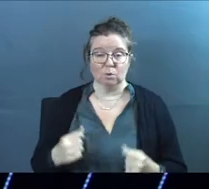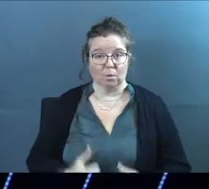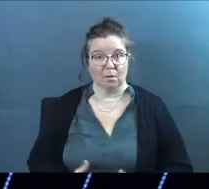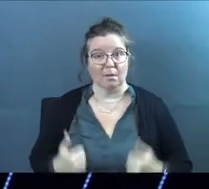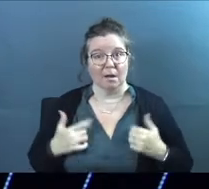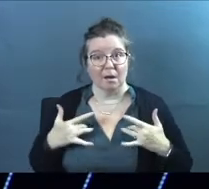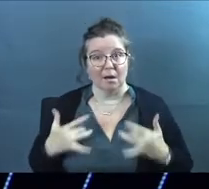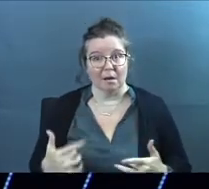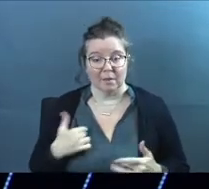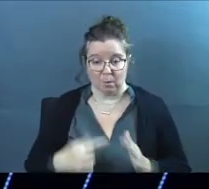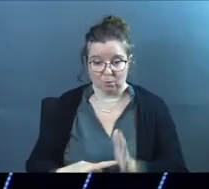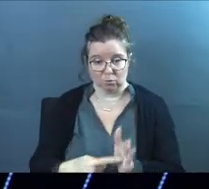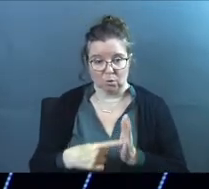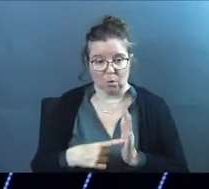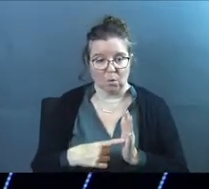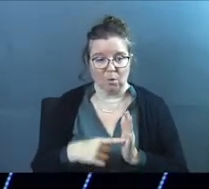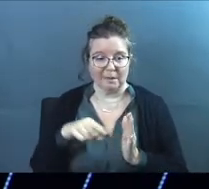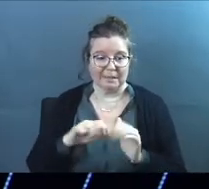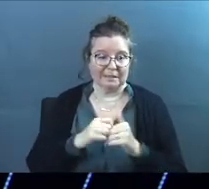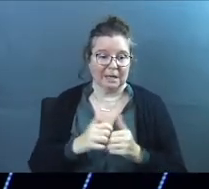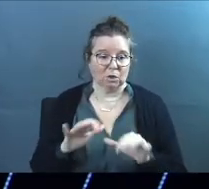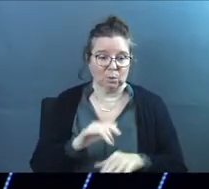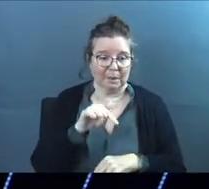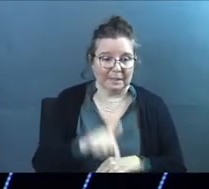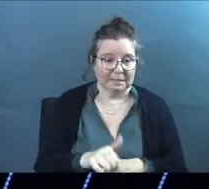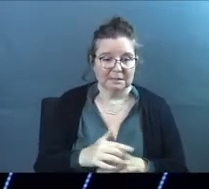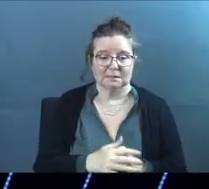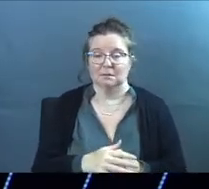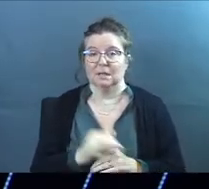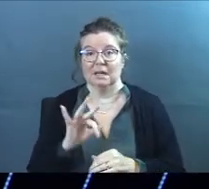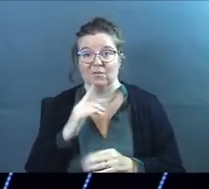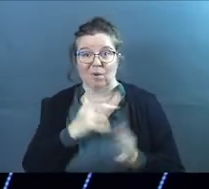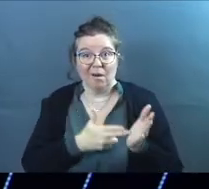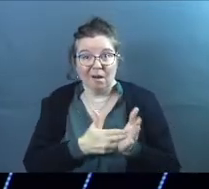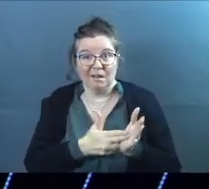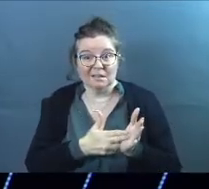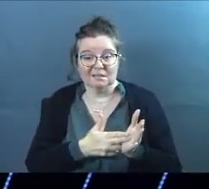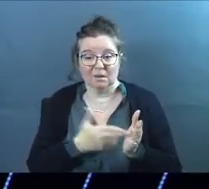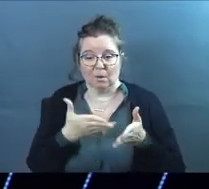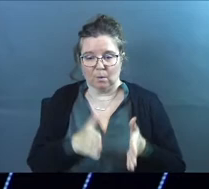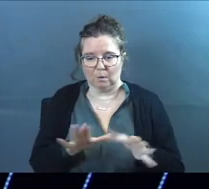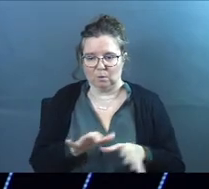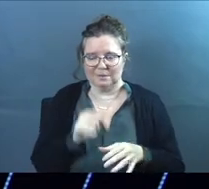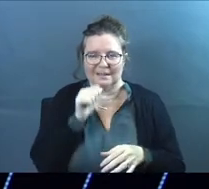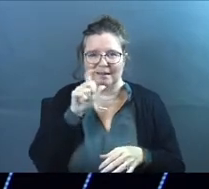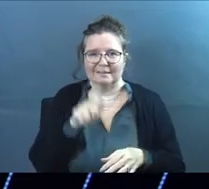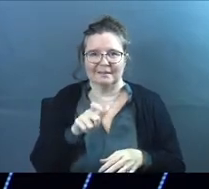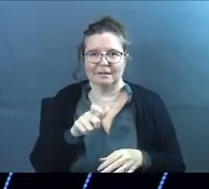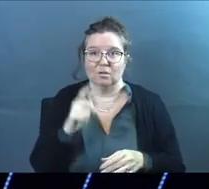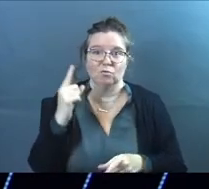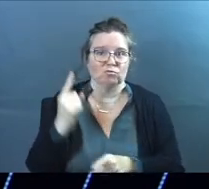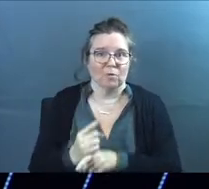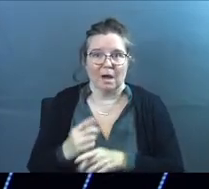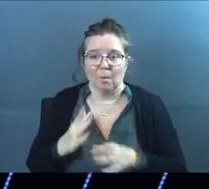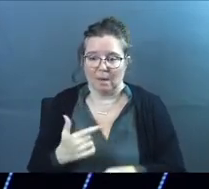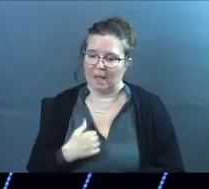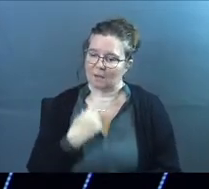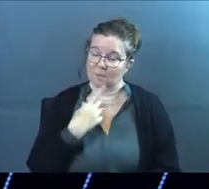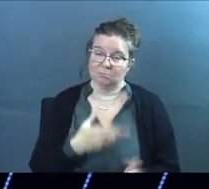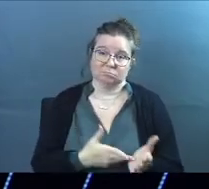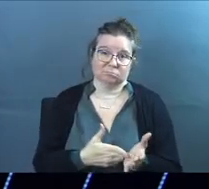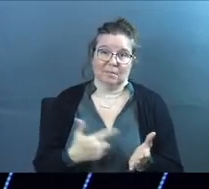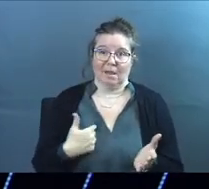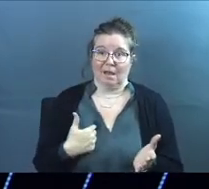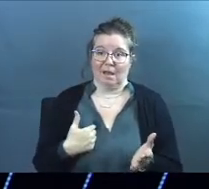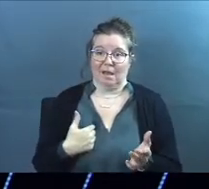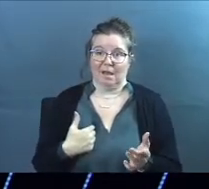our lives that we were shown and just, this is how you do this. And if we're honest, the way we do it isn't necessarily the right way. Like, I'll tell you the